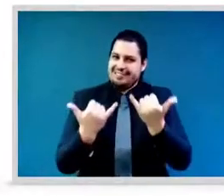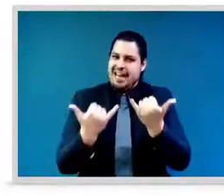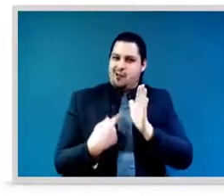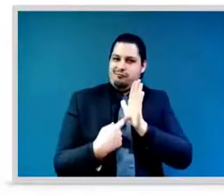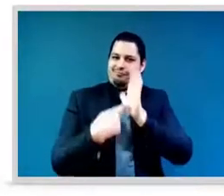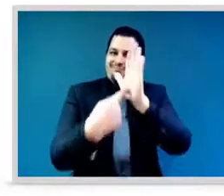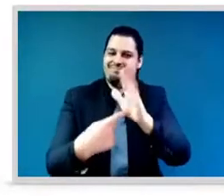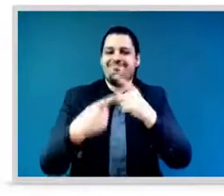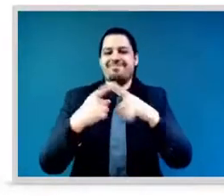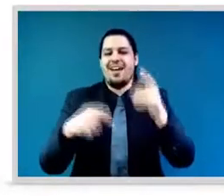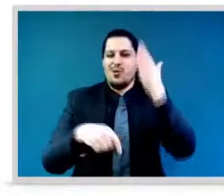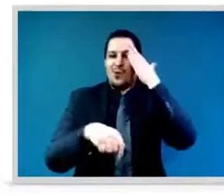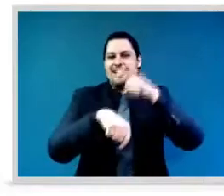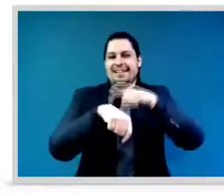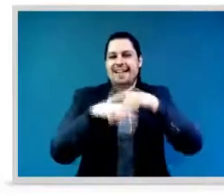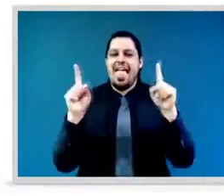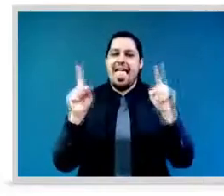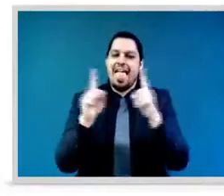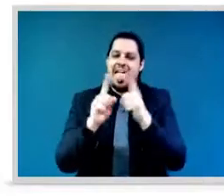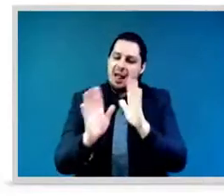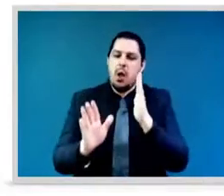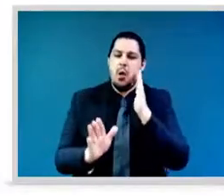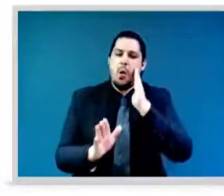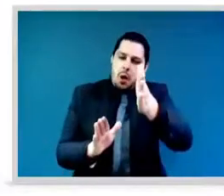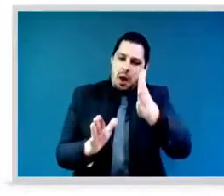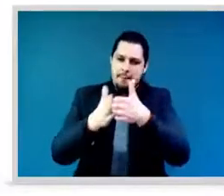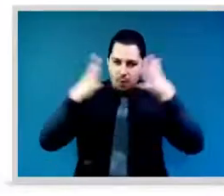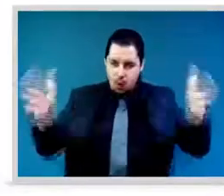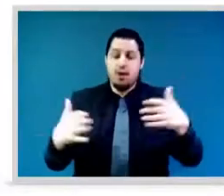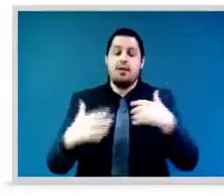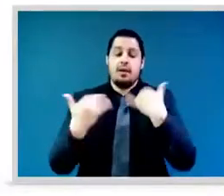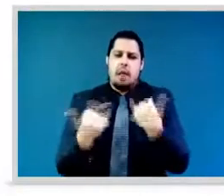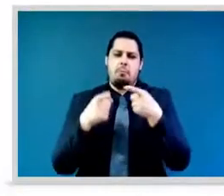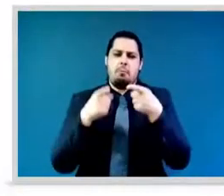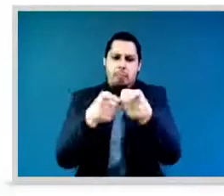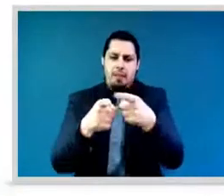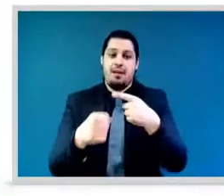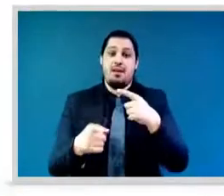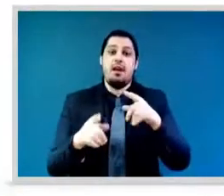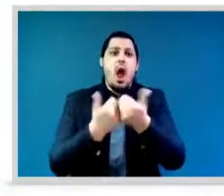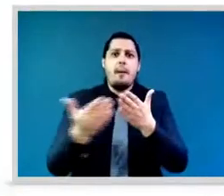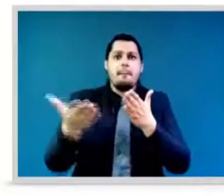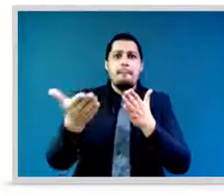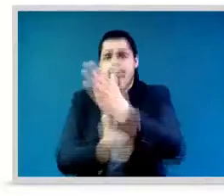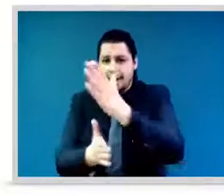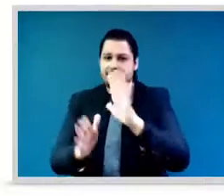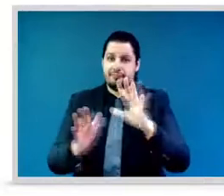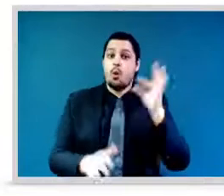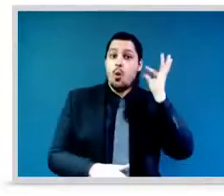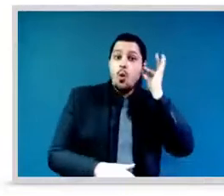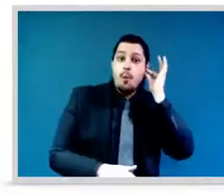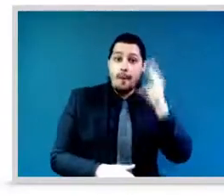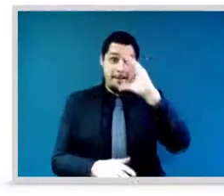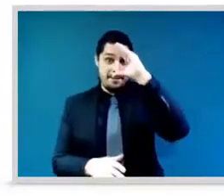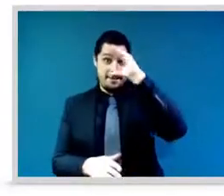women can do start manifesting themselves early in early childhood women and girls equal